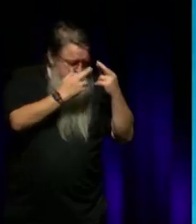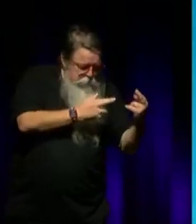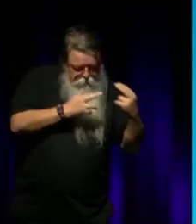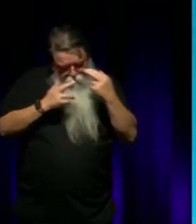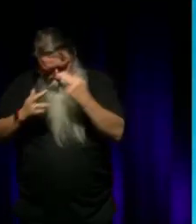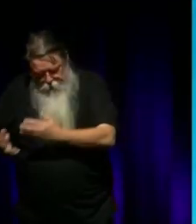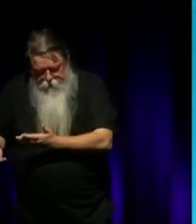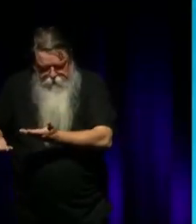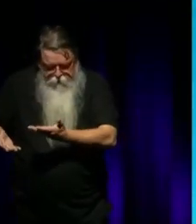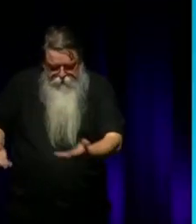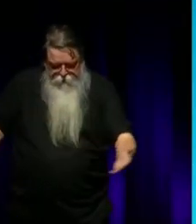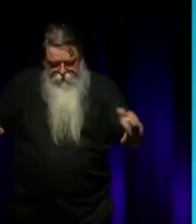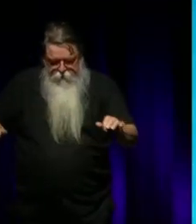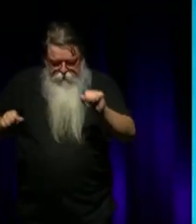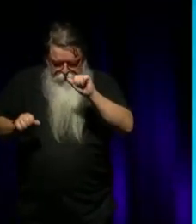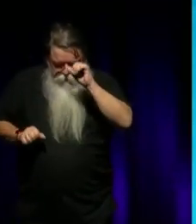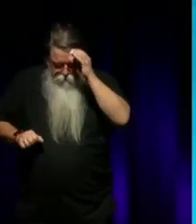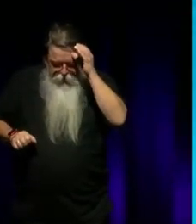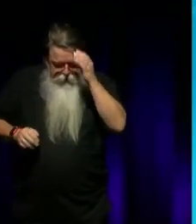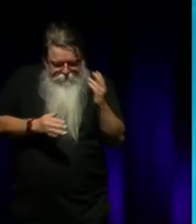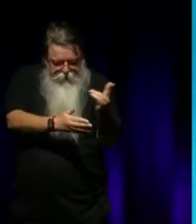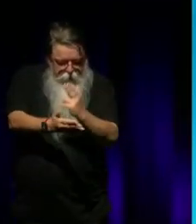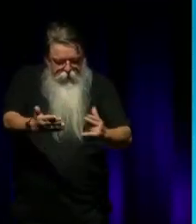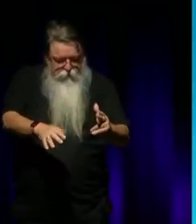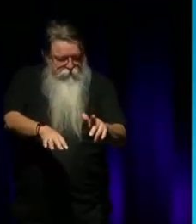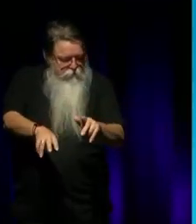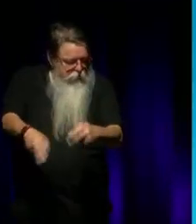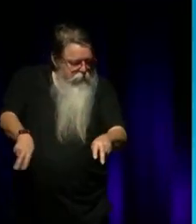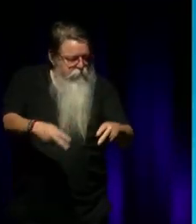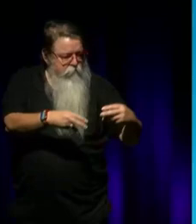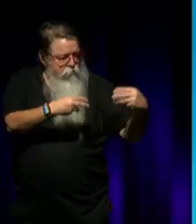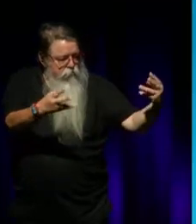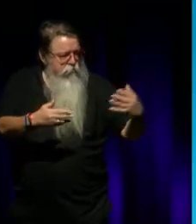the art and the creative side of life. So, thank you so much.